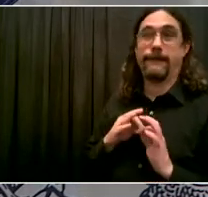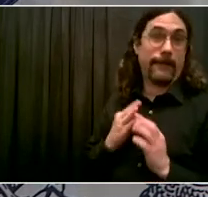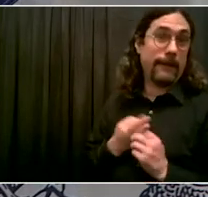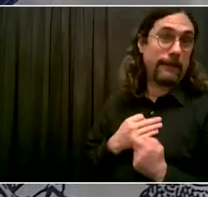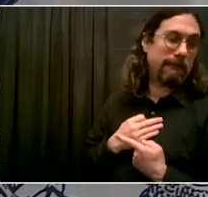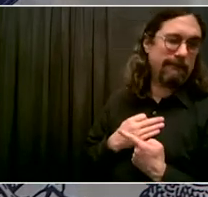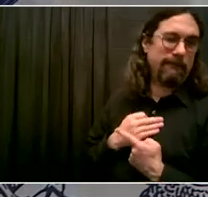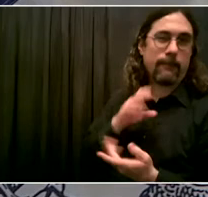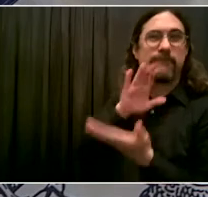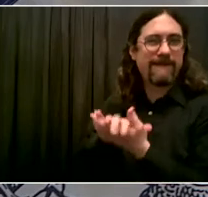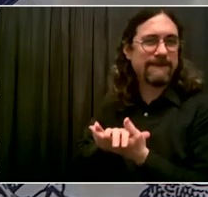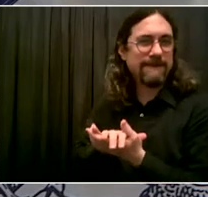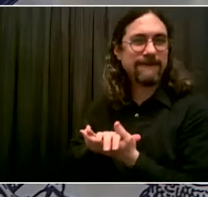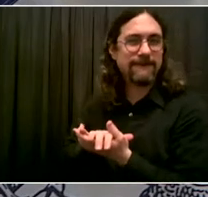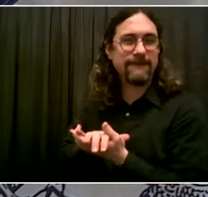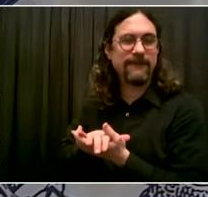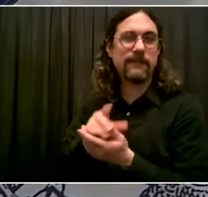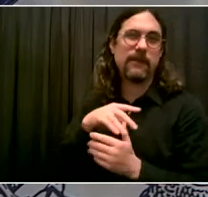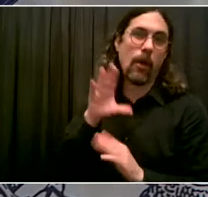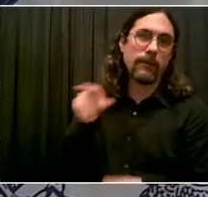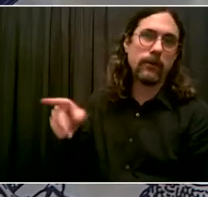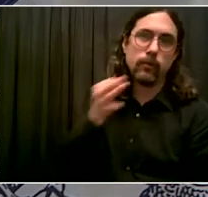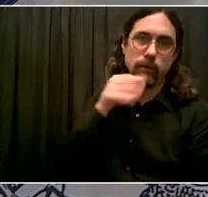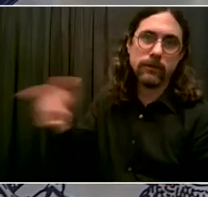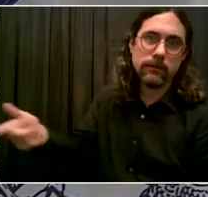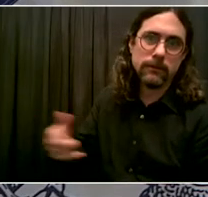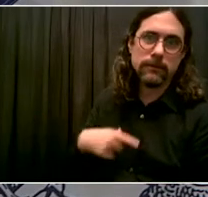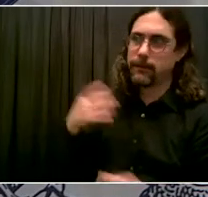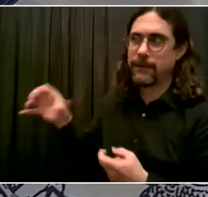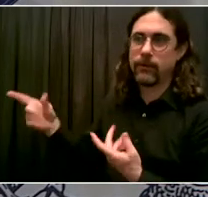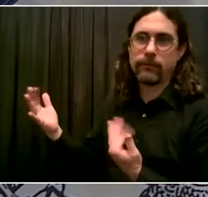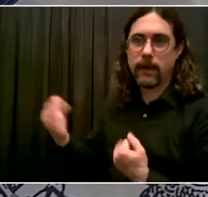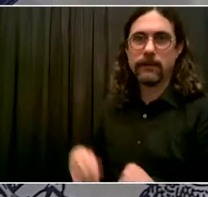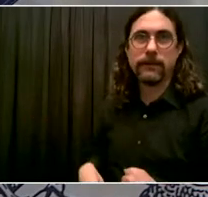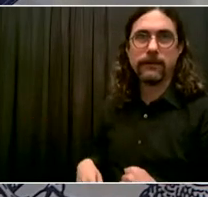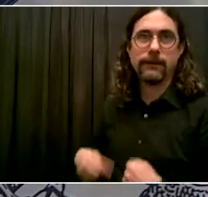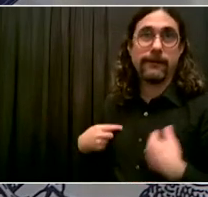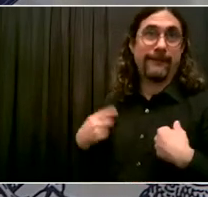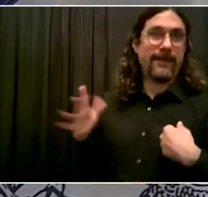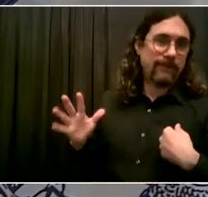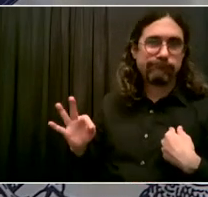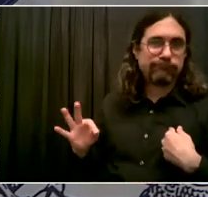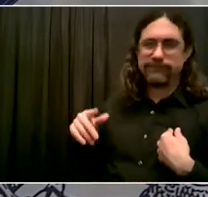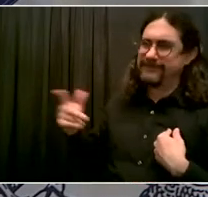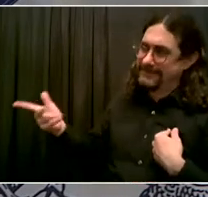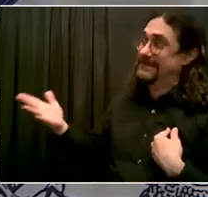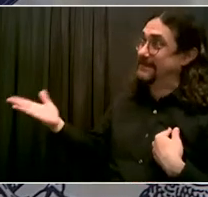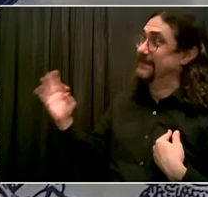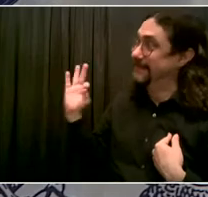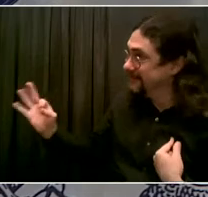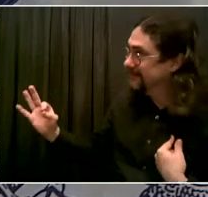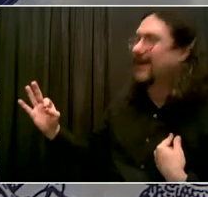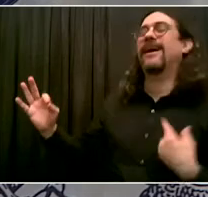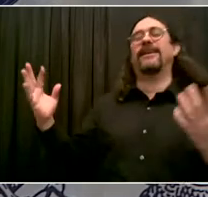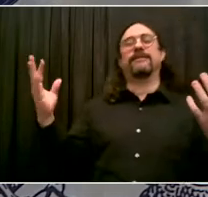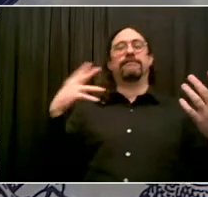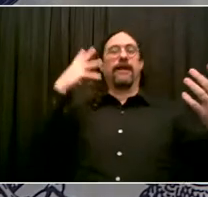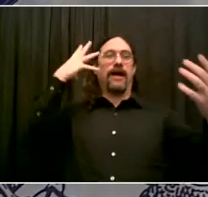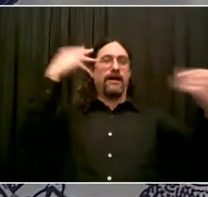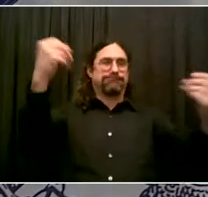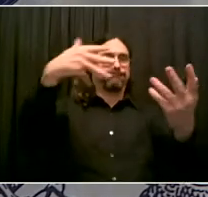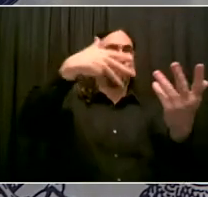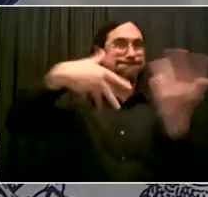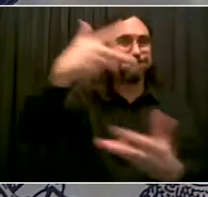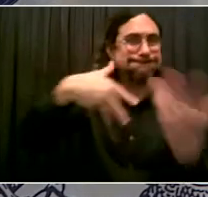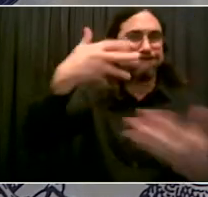I wanted to really wait for a while because I thought it was important. But now that we've had 3 million vaccinations and the new standards came out